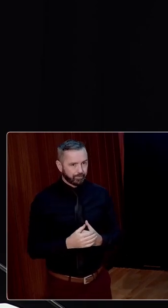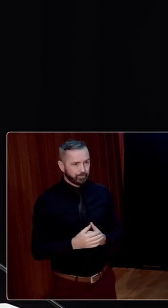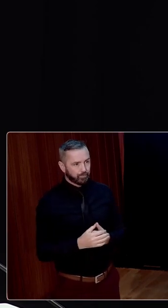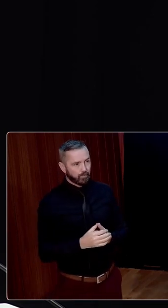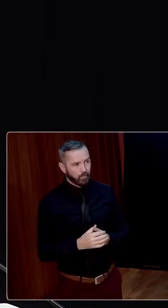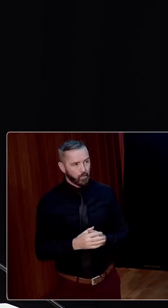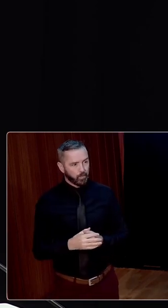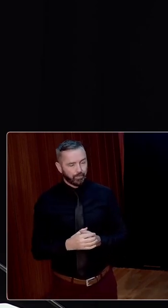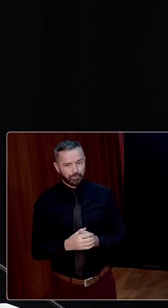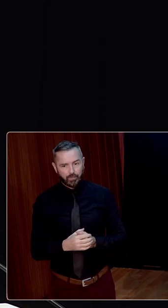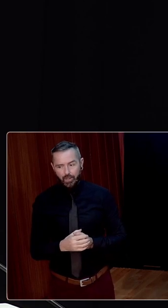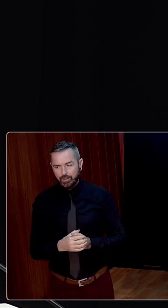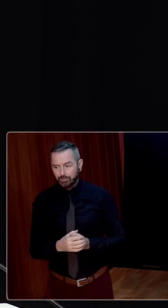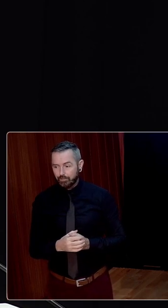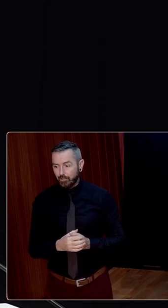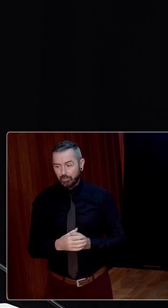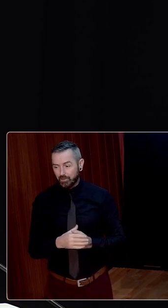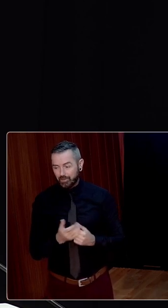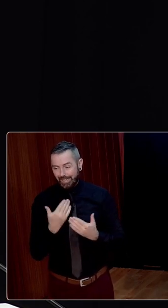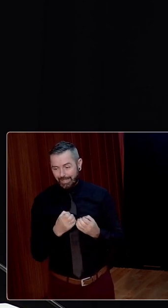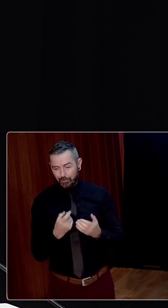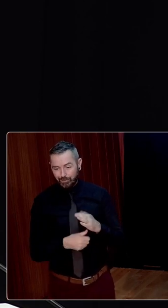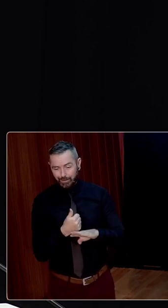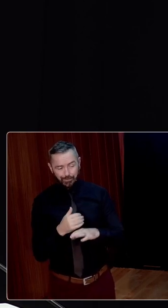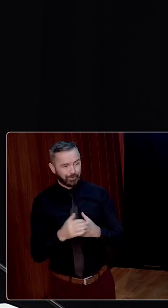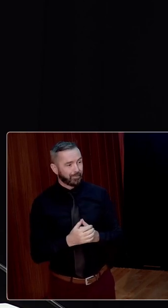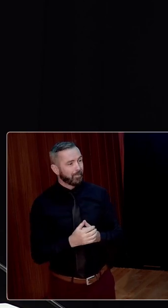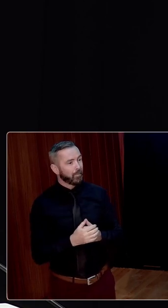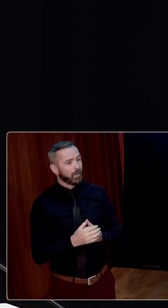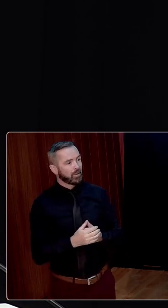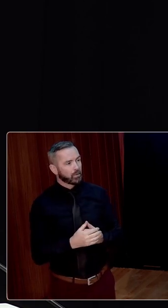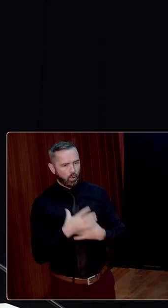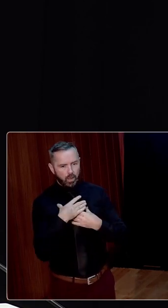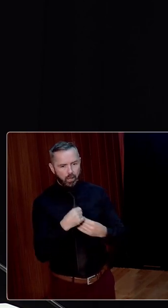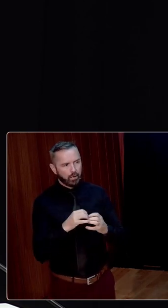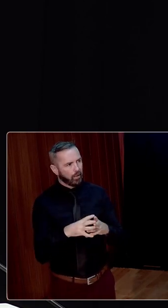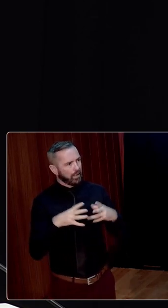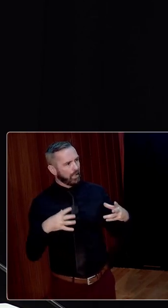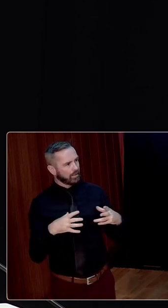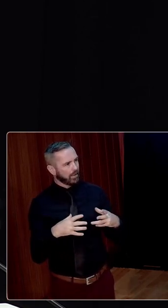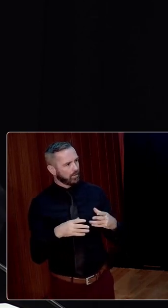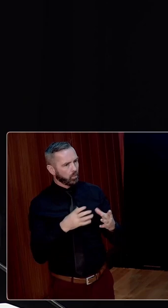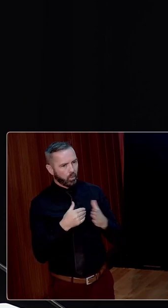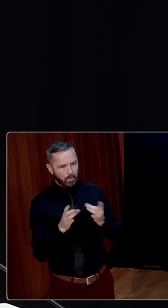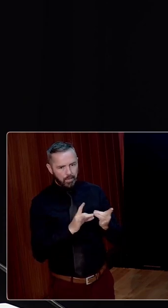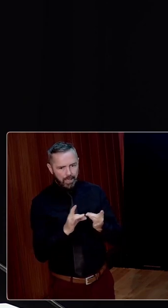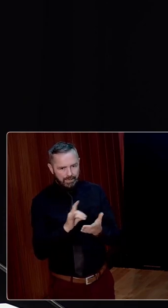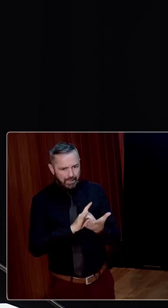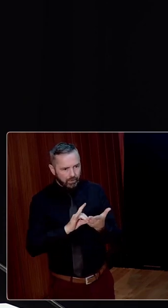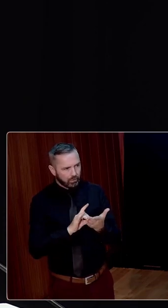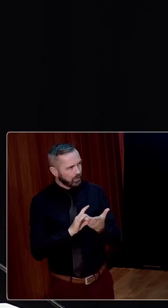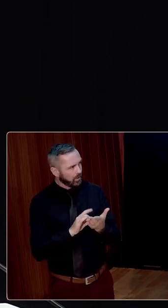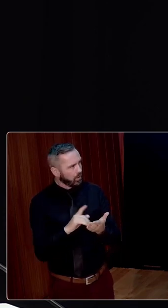You've done a wonderful job. Longing on a large scale is what makes history, wrote Don De Lillo in his great American